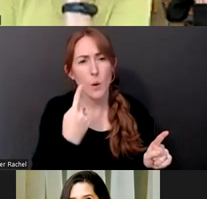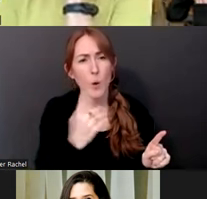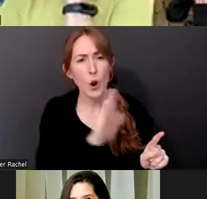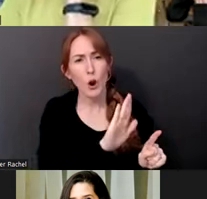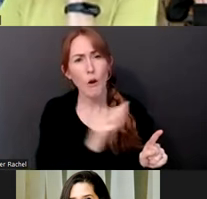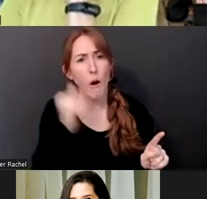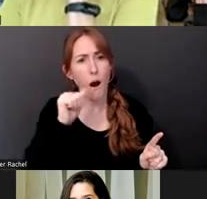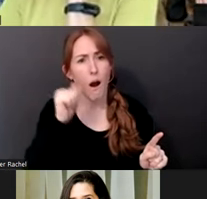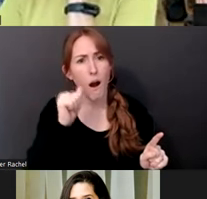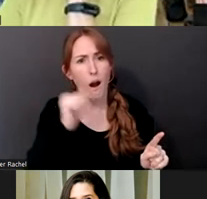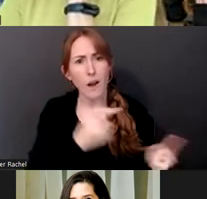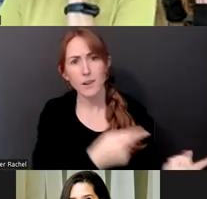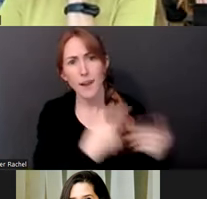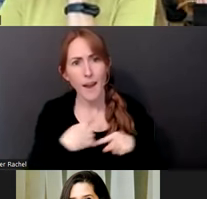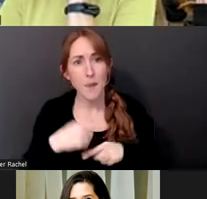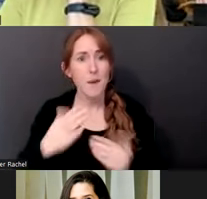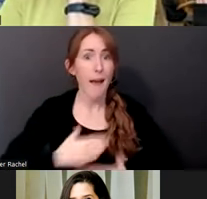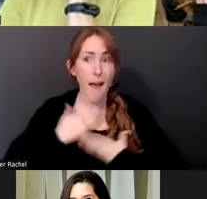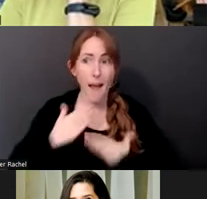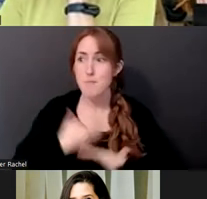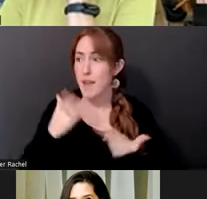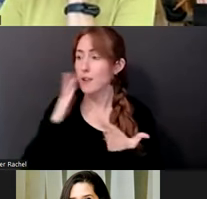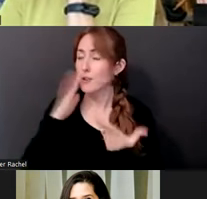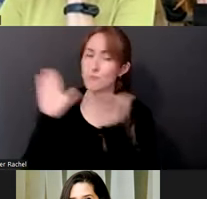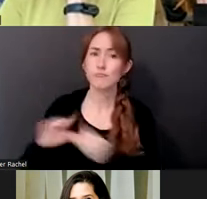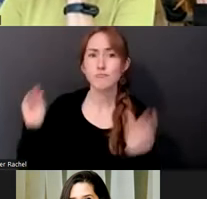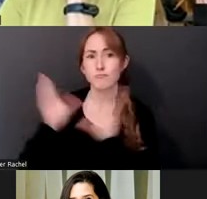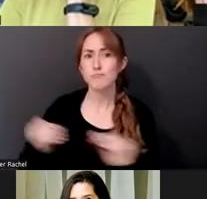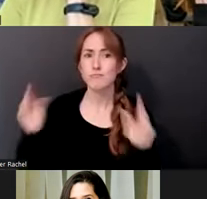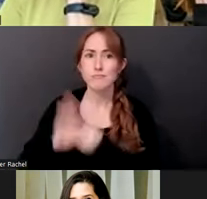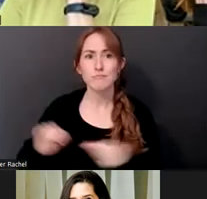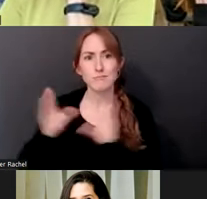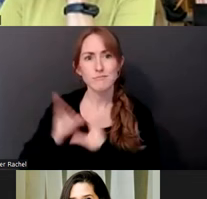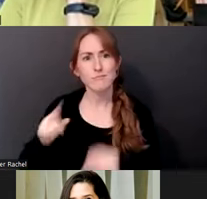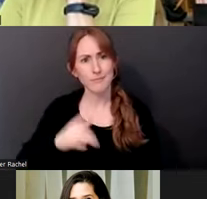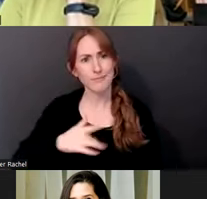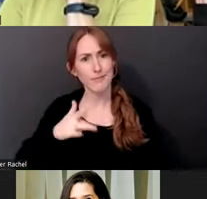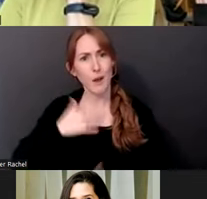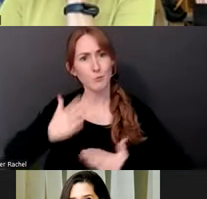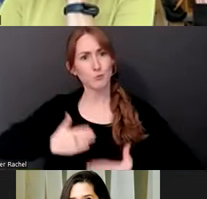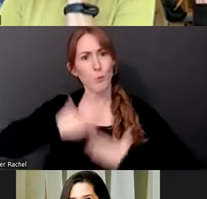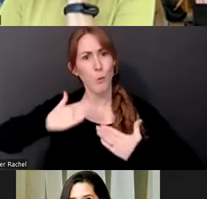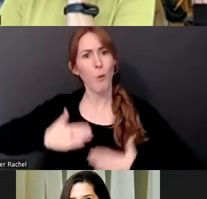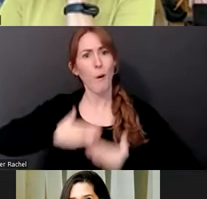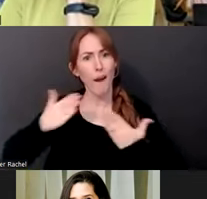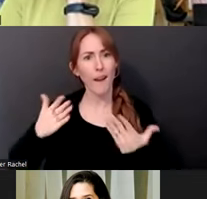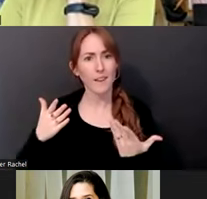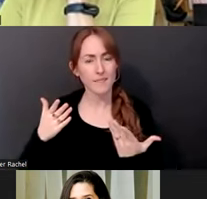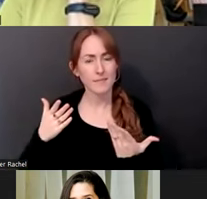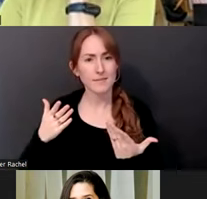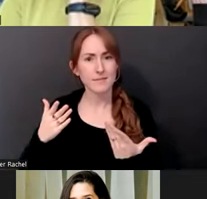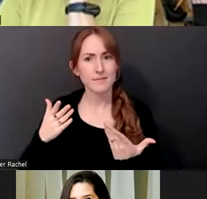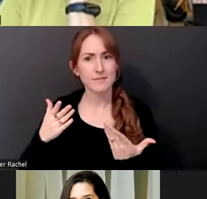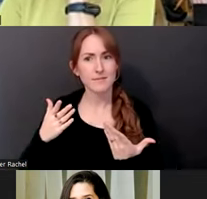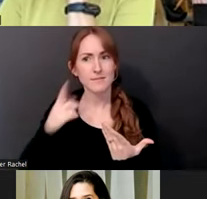so happy to share their personal life story and just the joy that they got from sharing. Um, and so that was